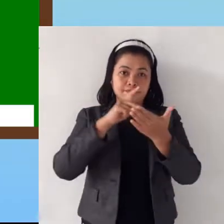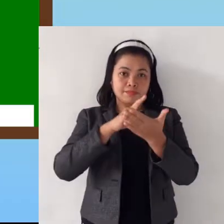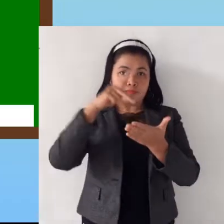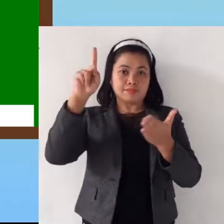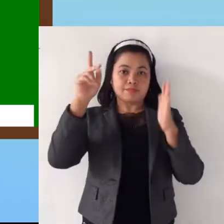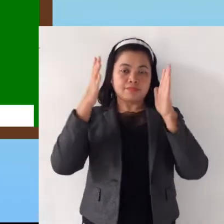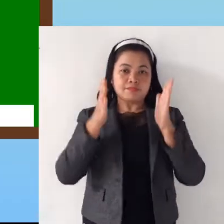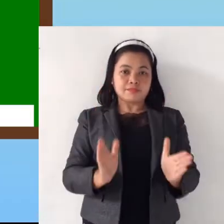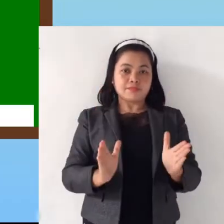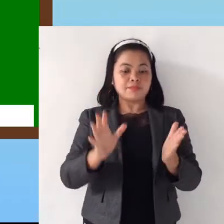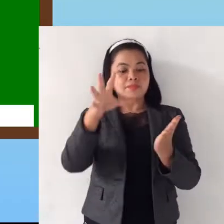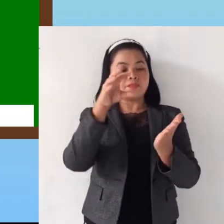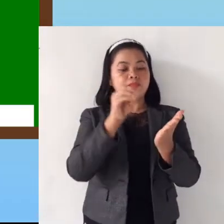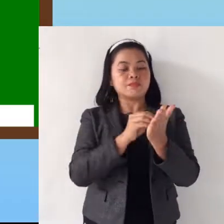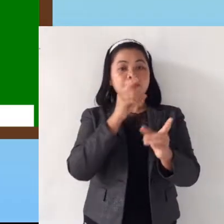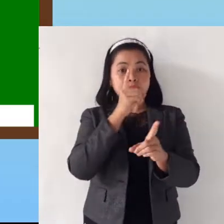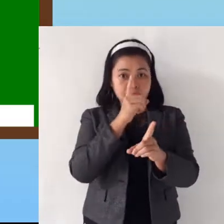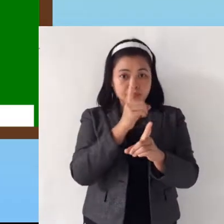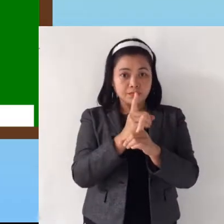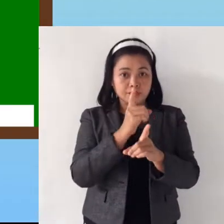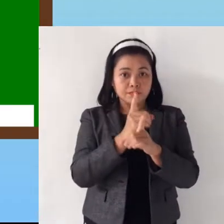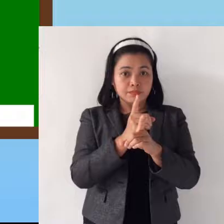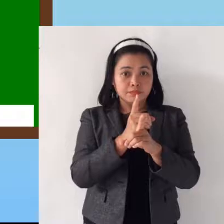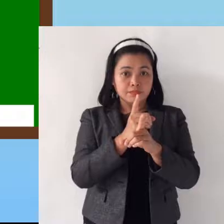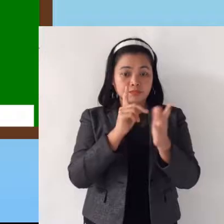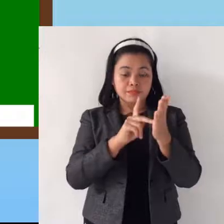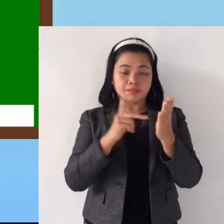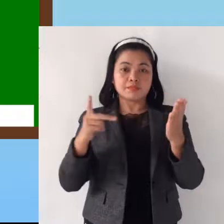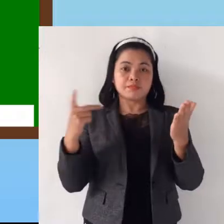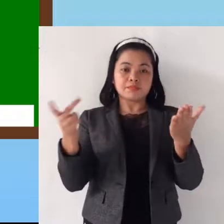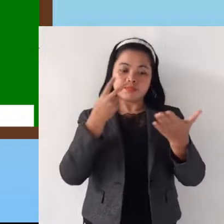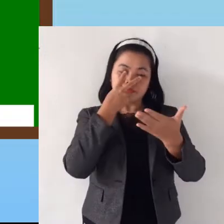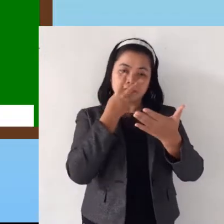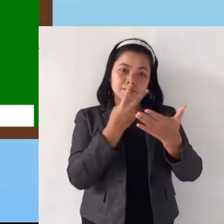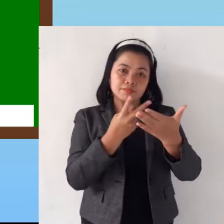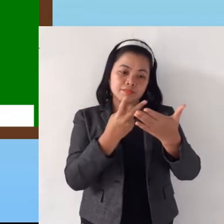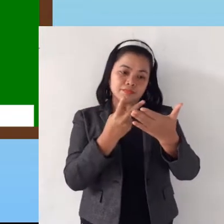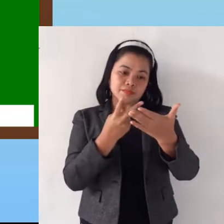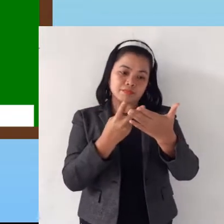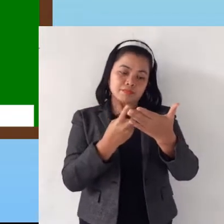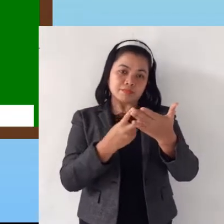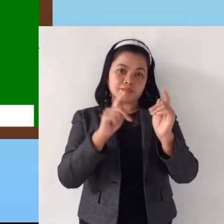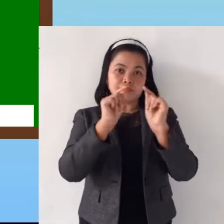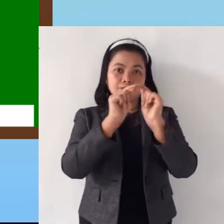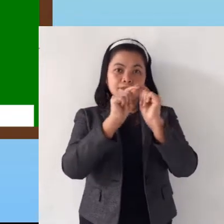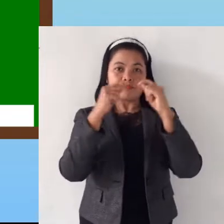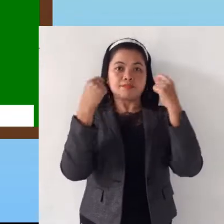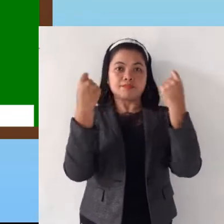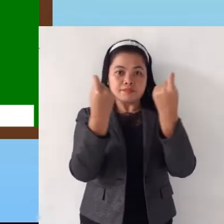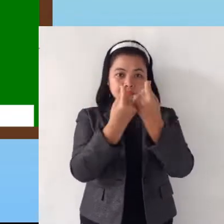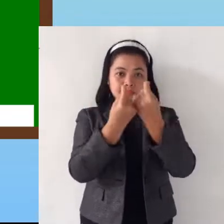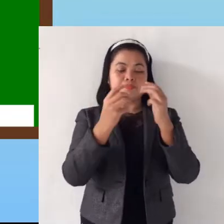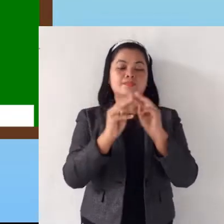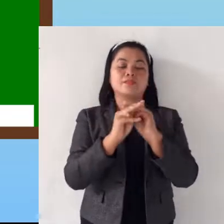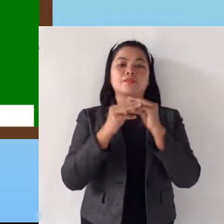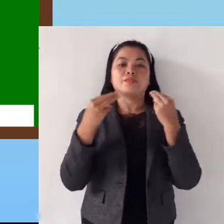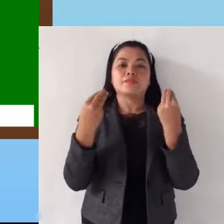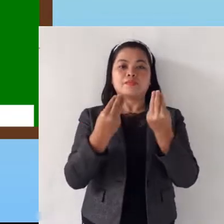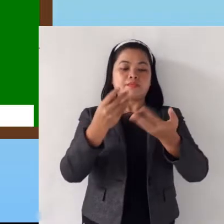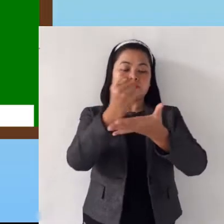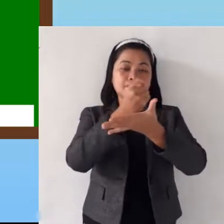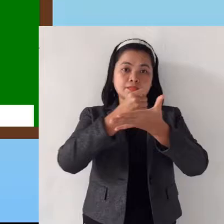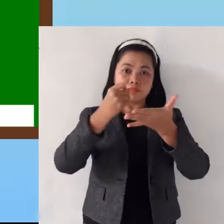And in the copyright page also, you can see there the development team of the module, the